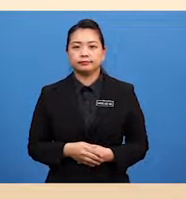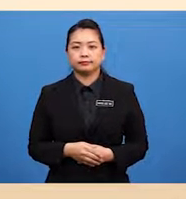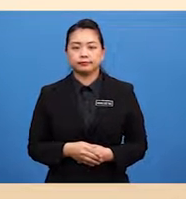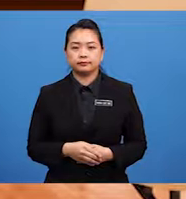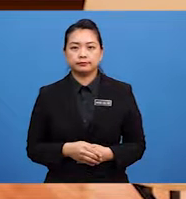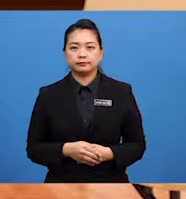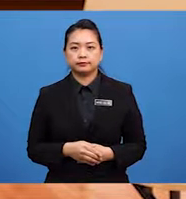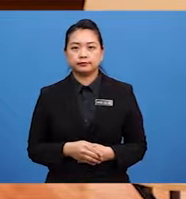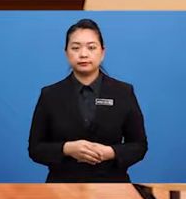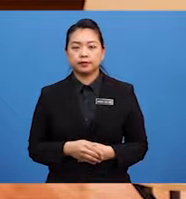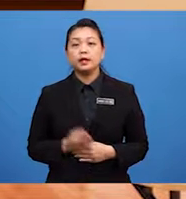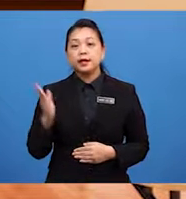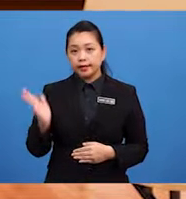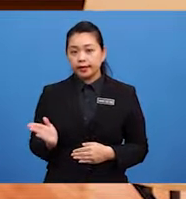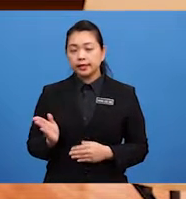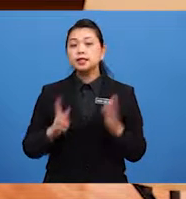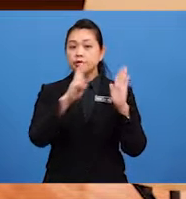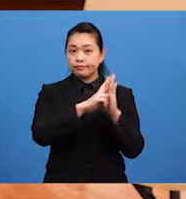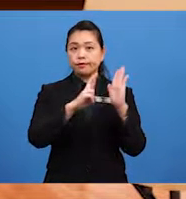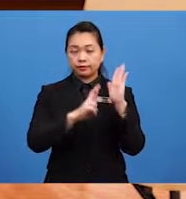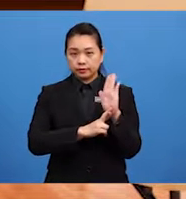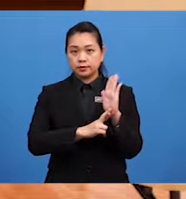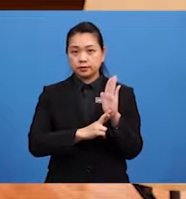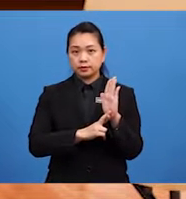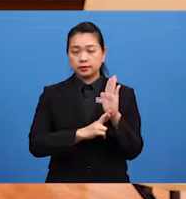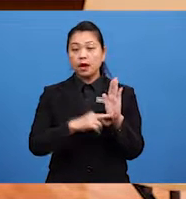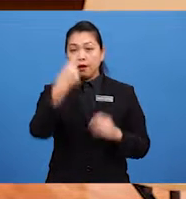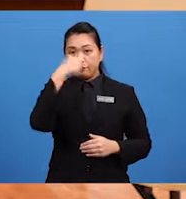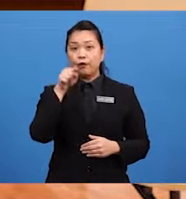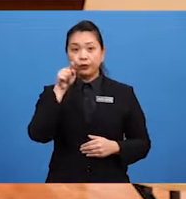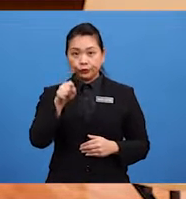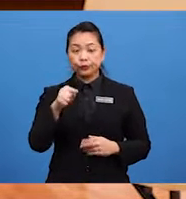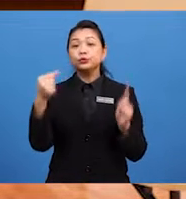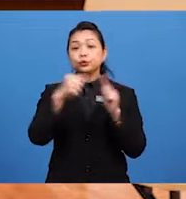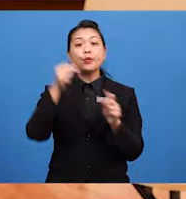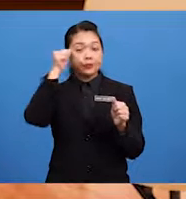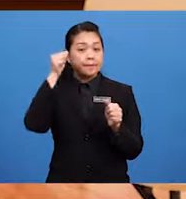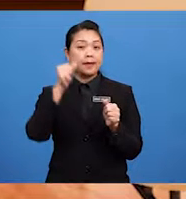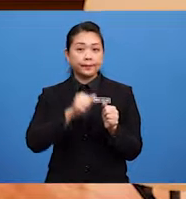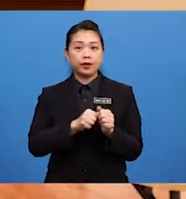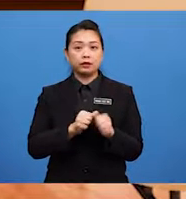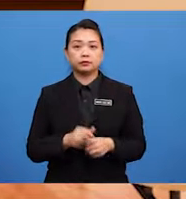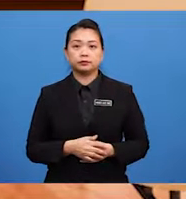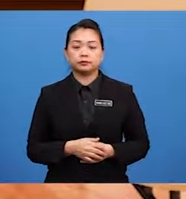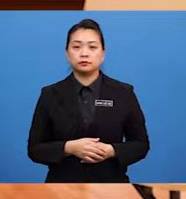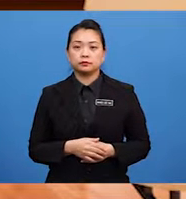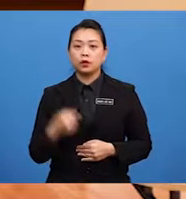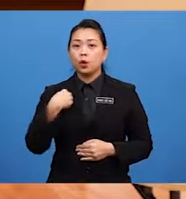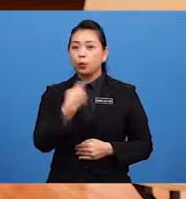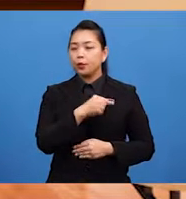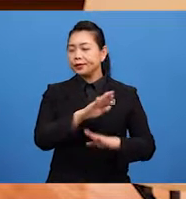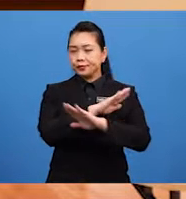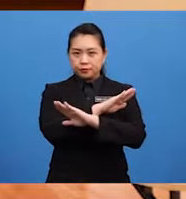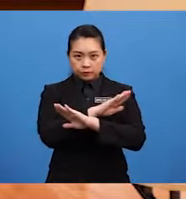Here is a rule of thumb For you To remember We do